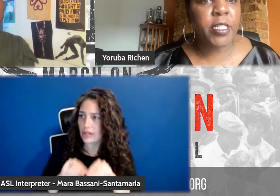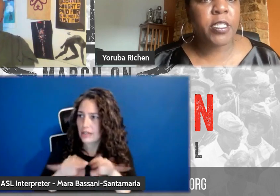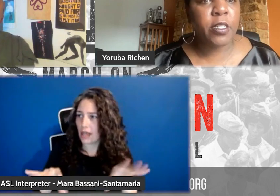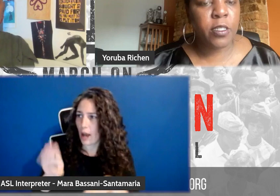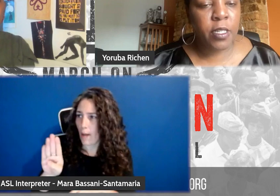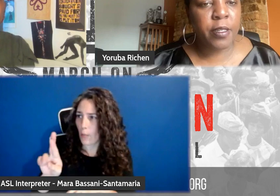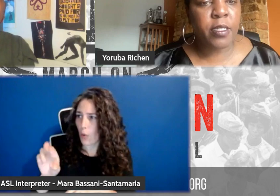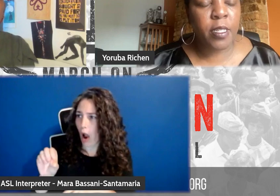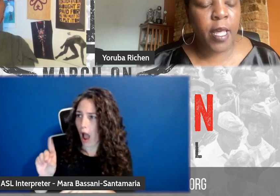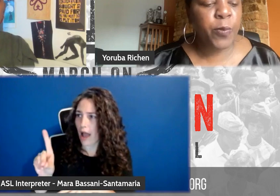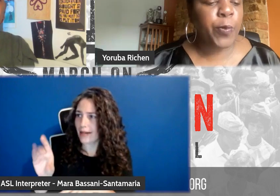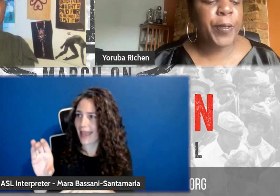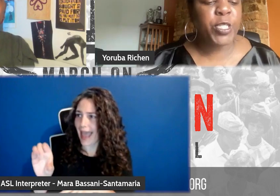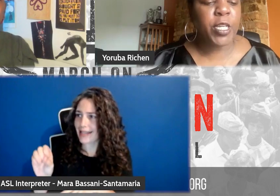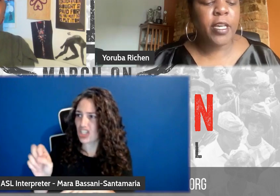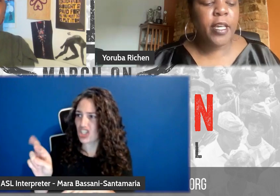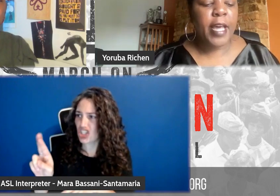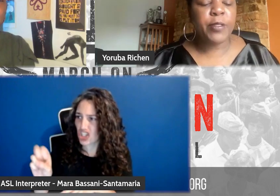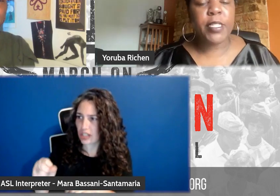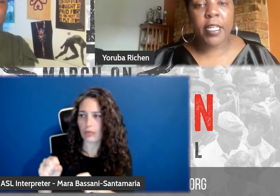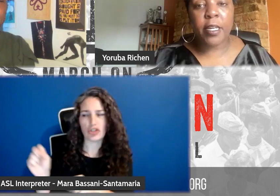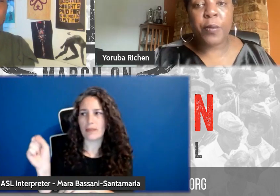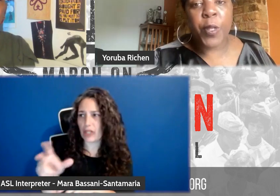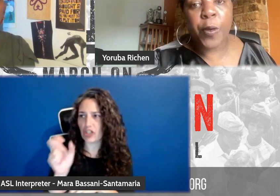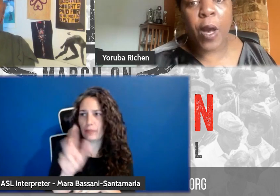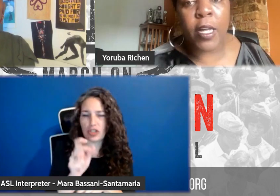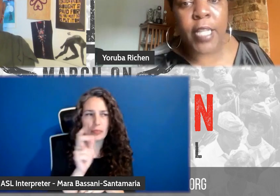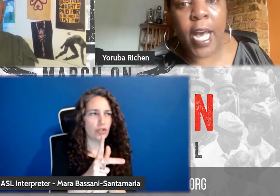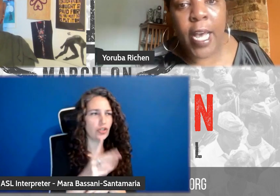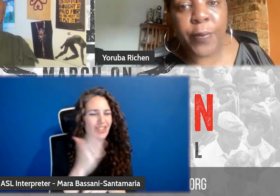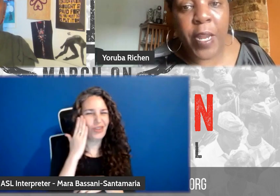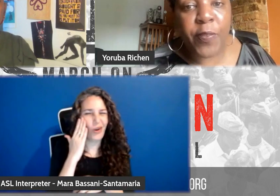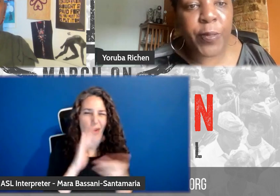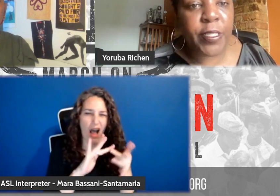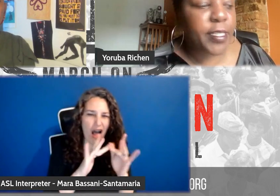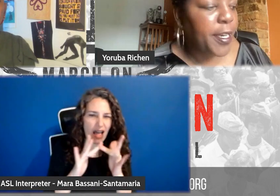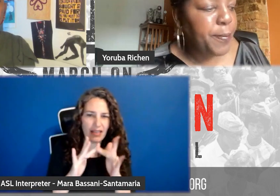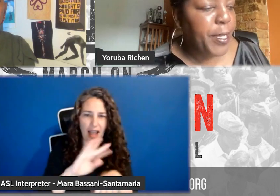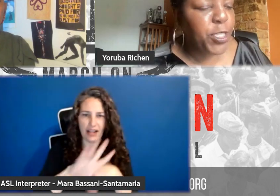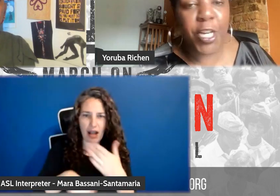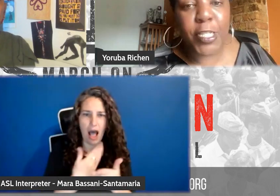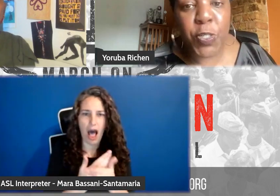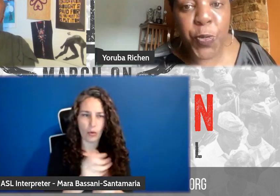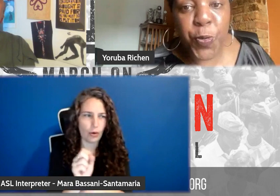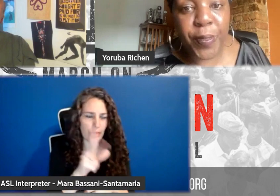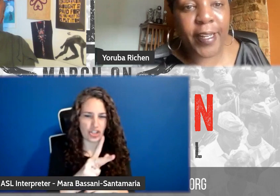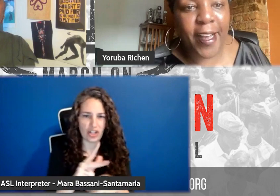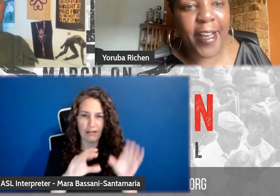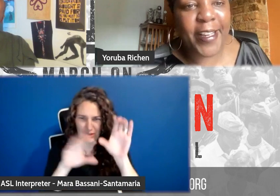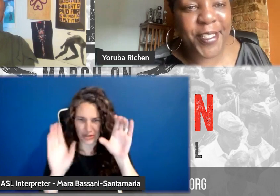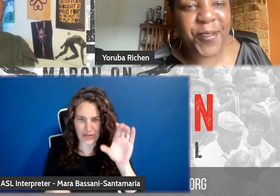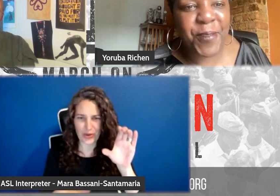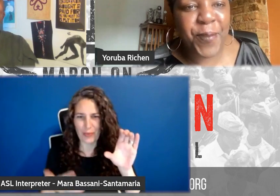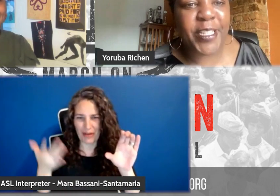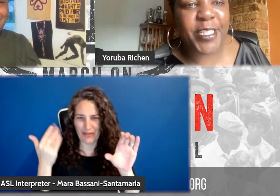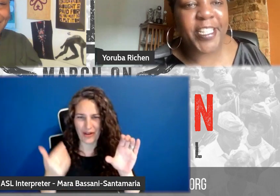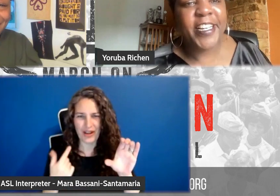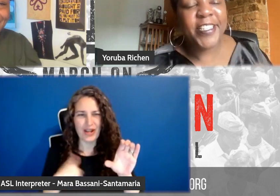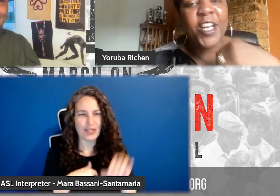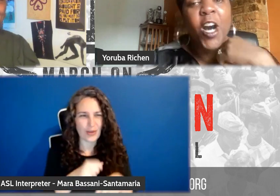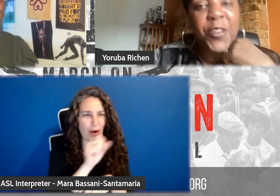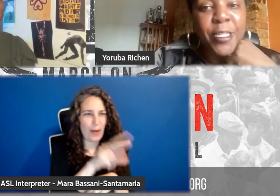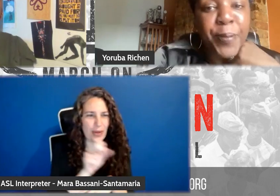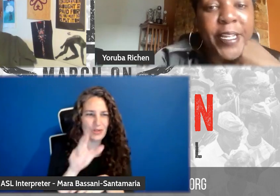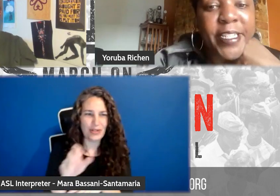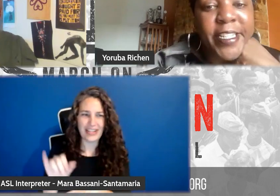We pitched it to them. We were pitching. That was like the, you know, online when everyone's pitching on Zoom. So, we pitched